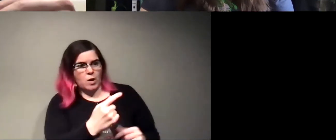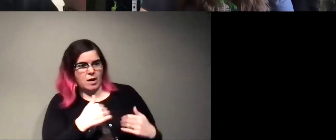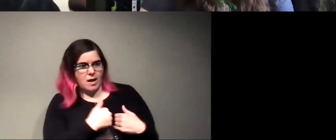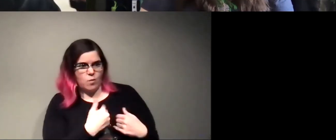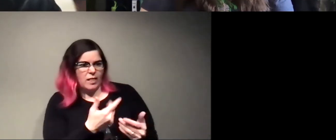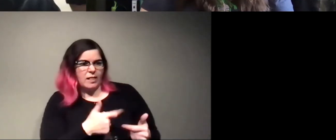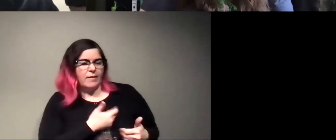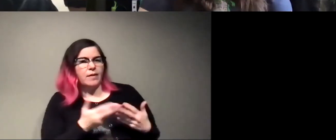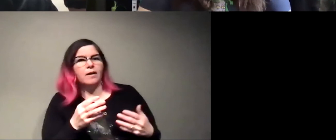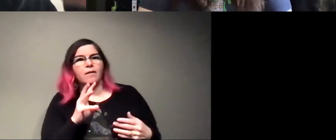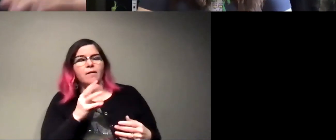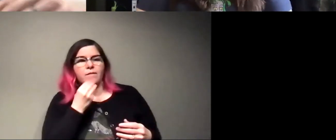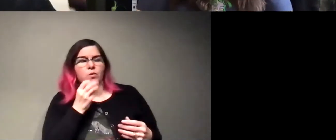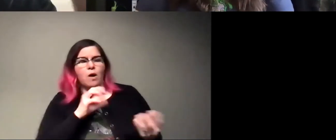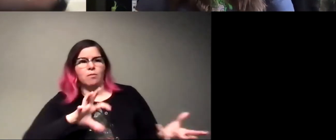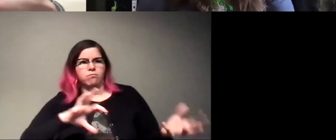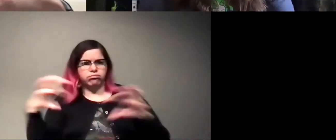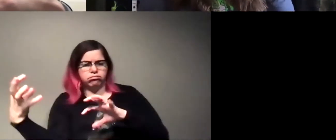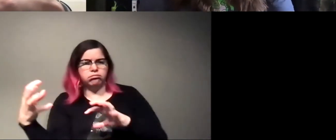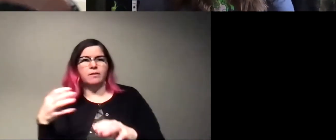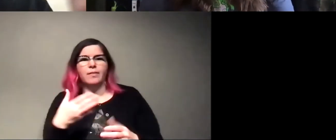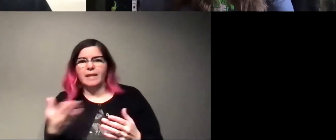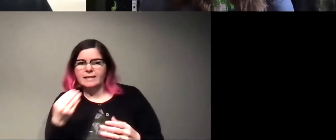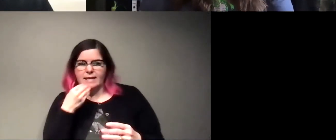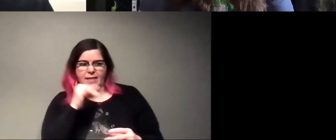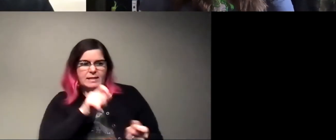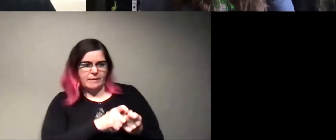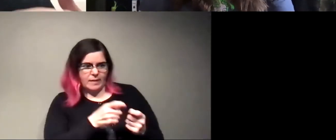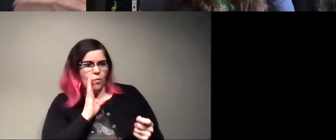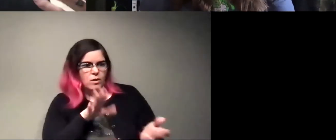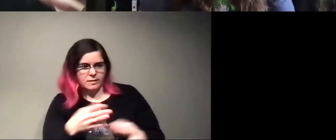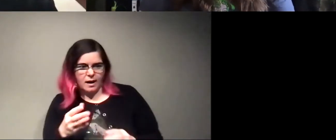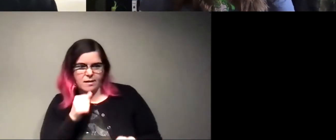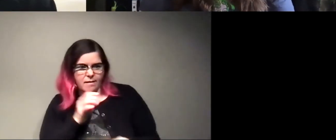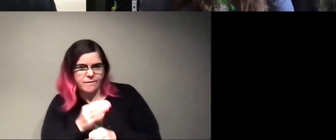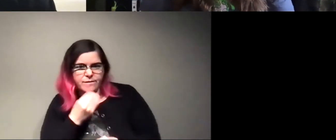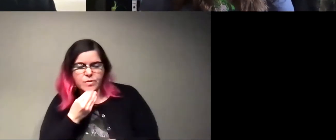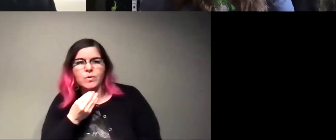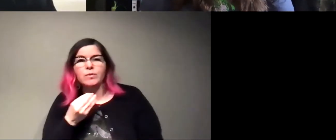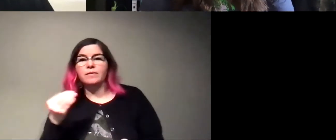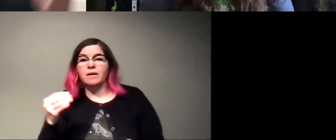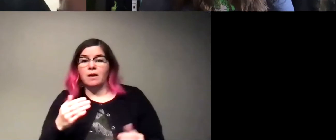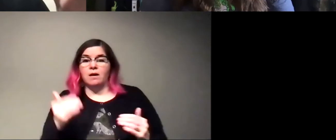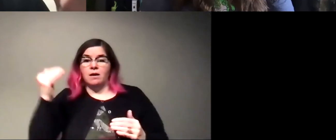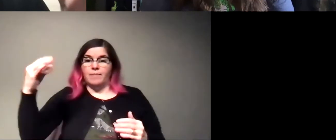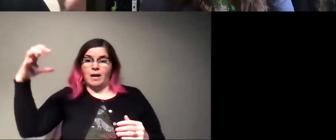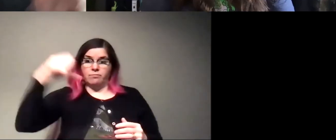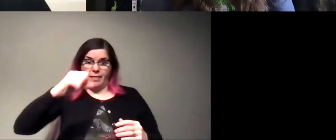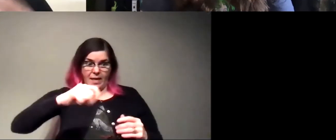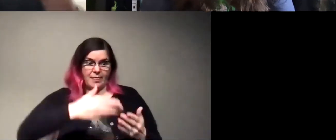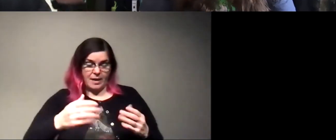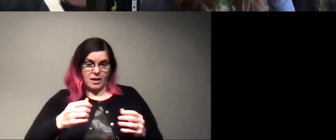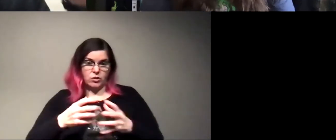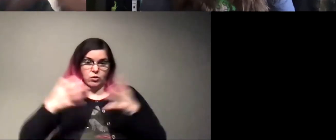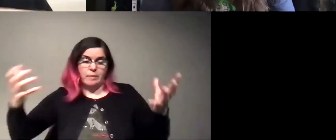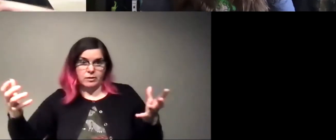then the food web goes all out of whack. The things that eat that creature die because they don't have food. The things that are eaten by that creature get too abundant and